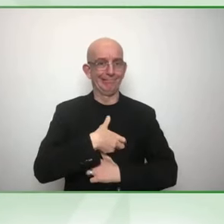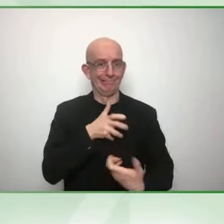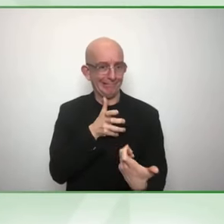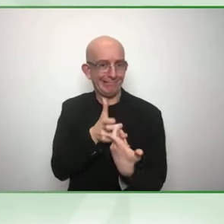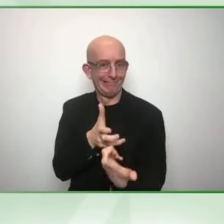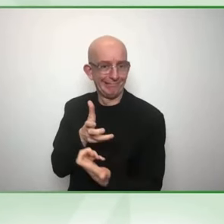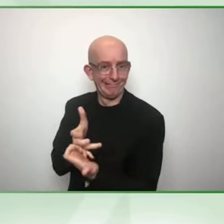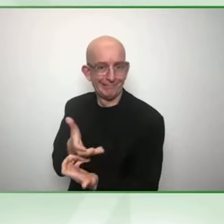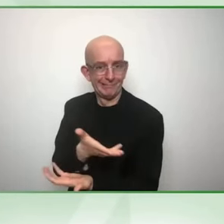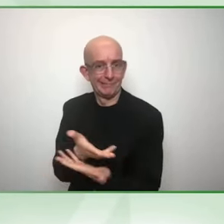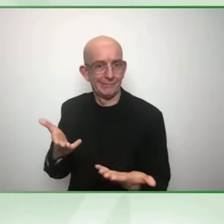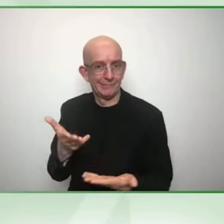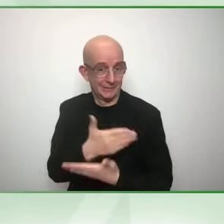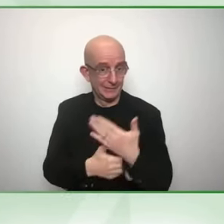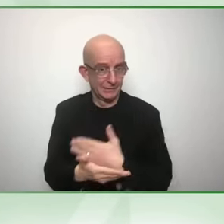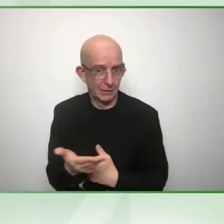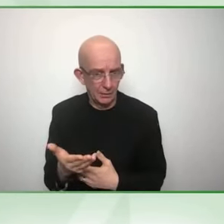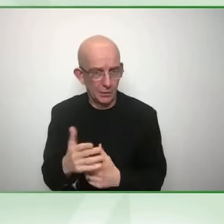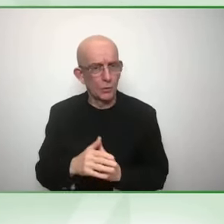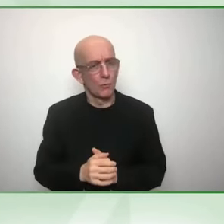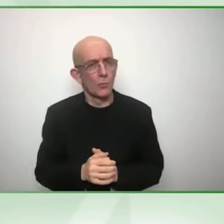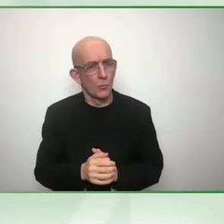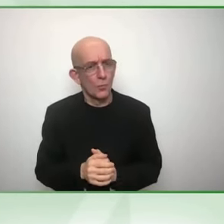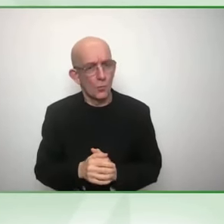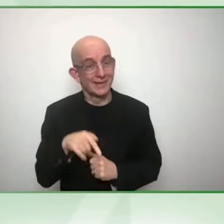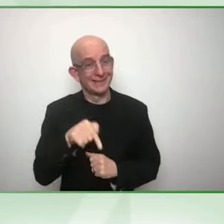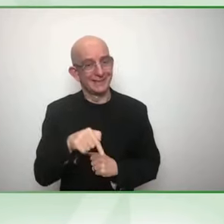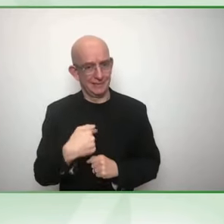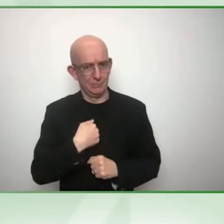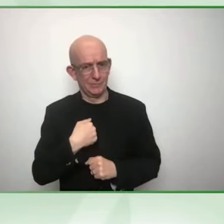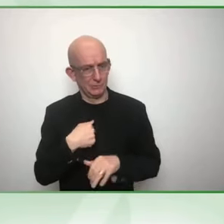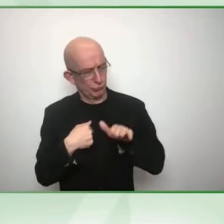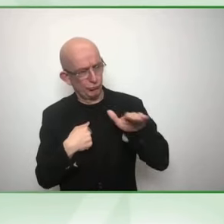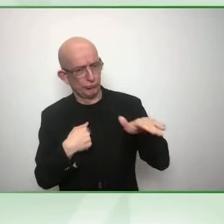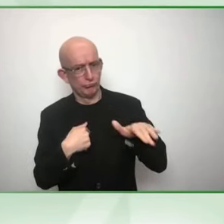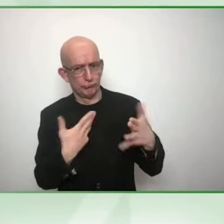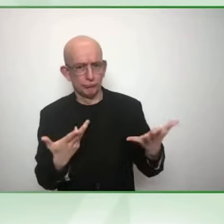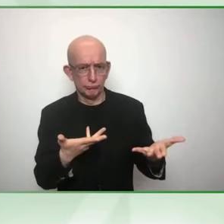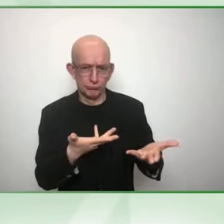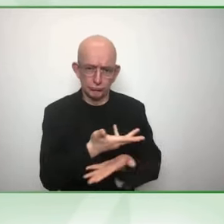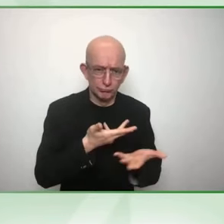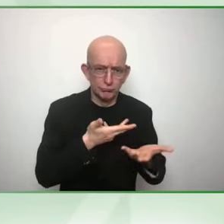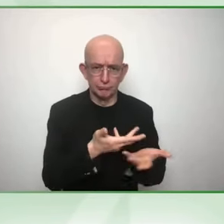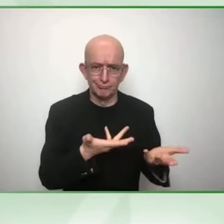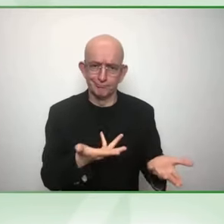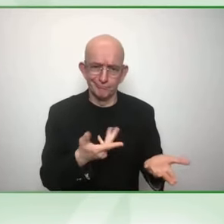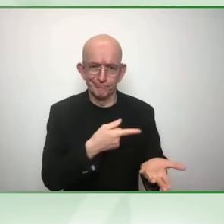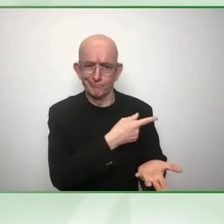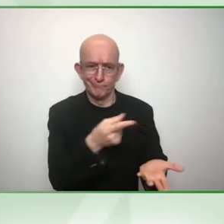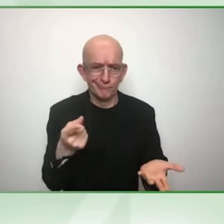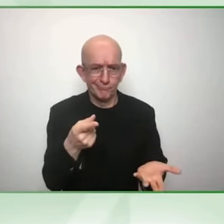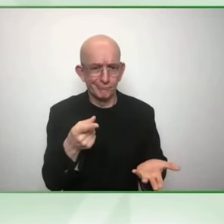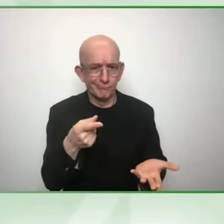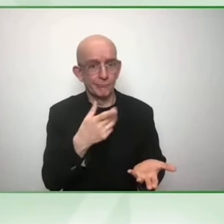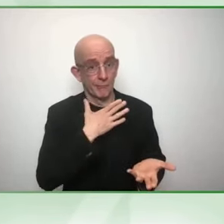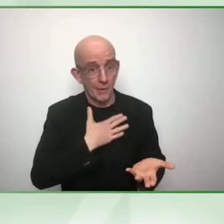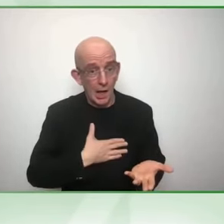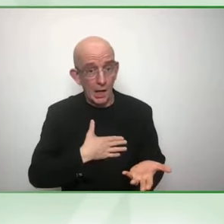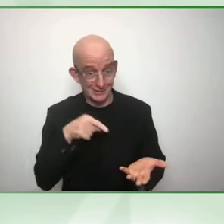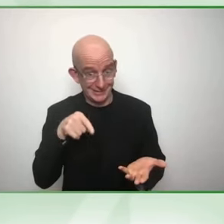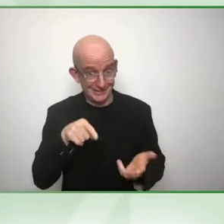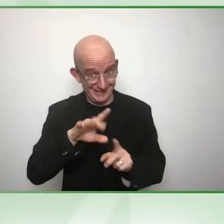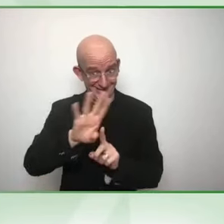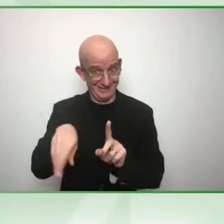accountable by our CEOs and our leadership, but it must lead to supporting systemic action and change within the business.